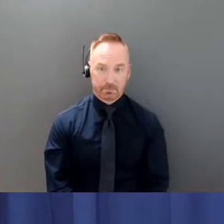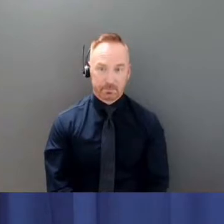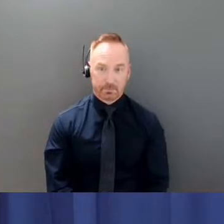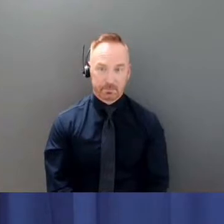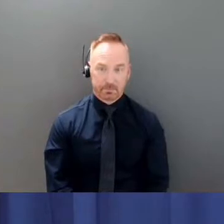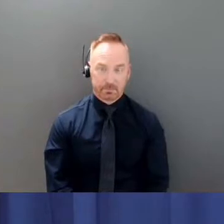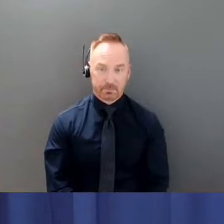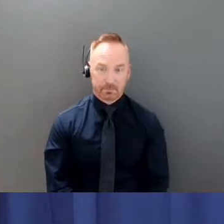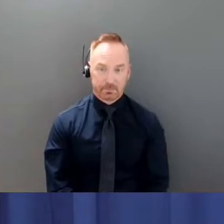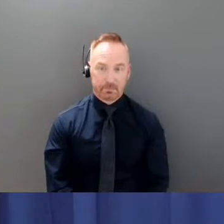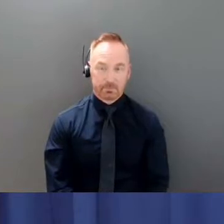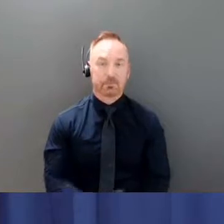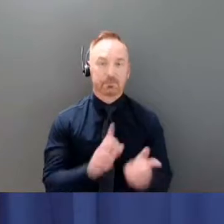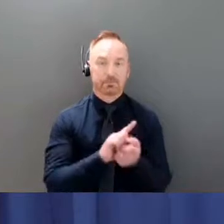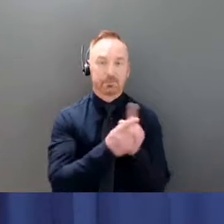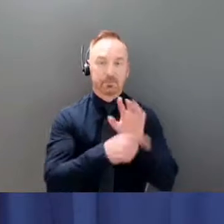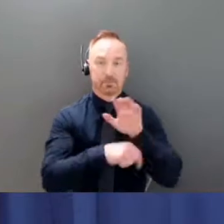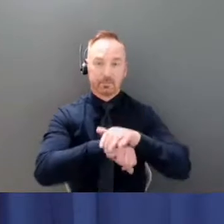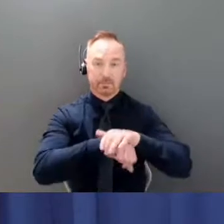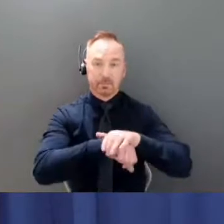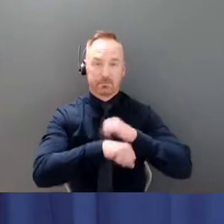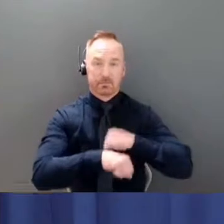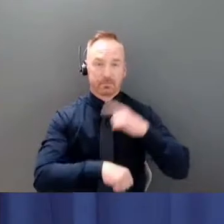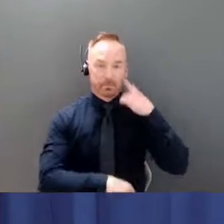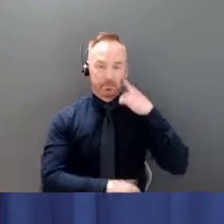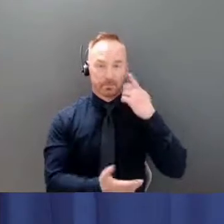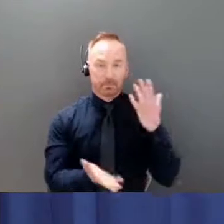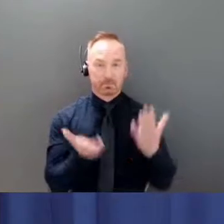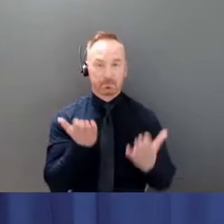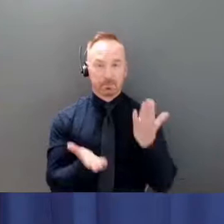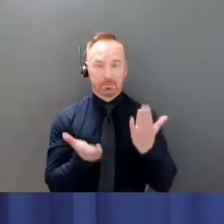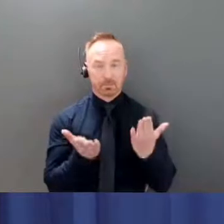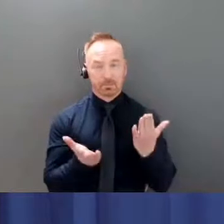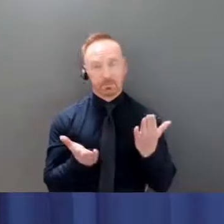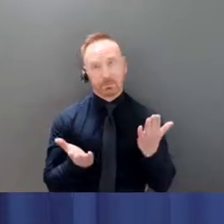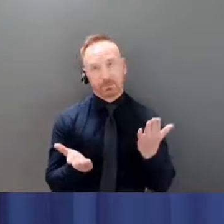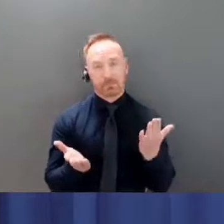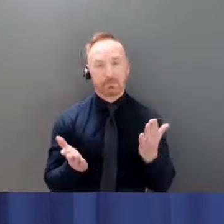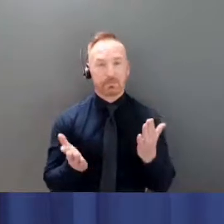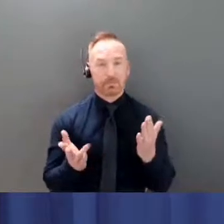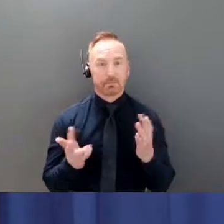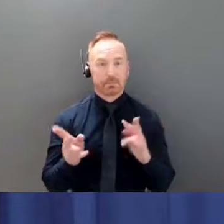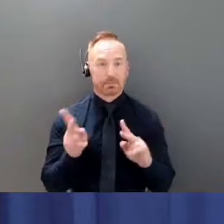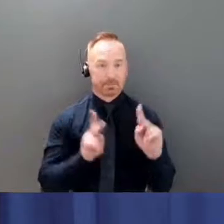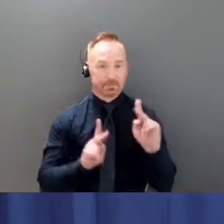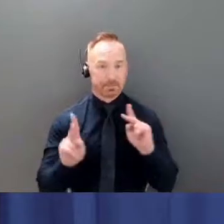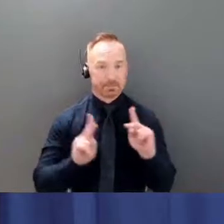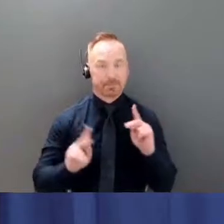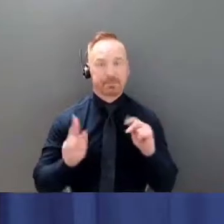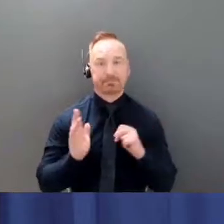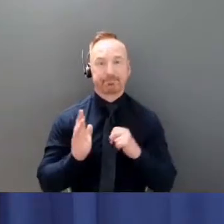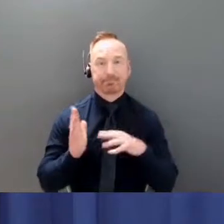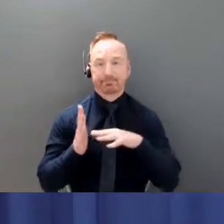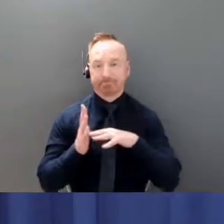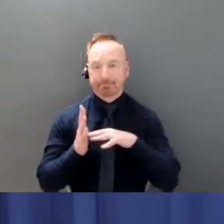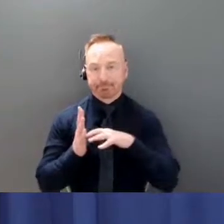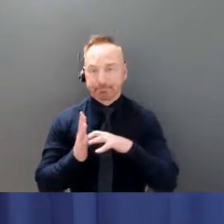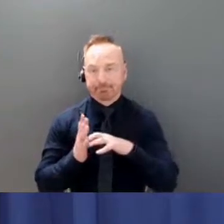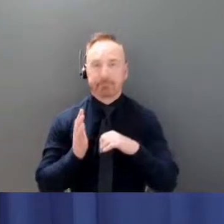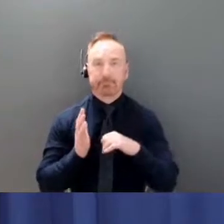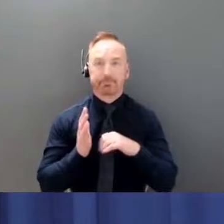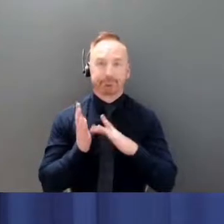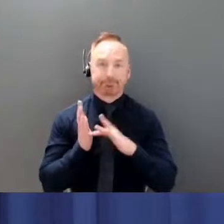About people who are maybe more vulnerable for any reasons because they haven't been vaccinated